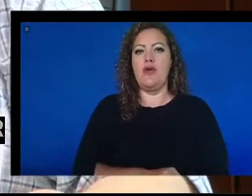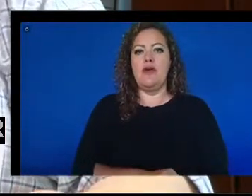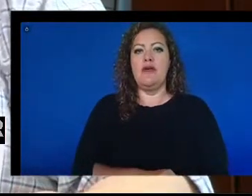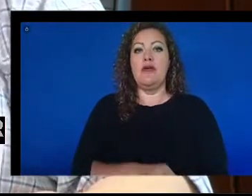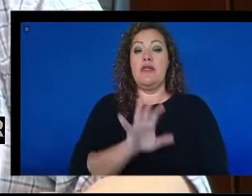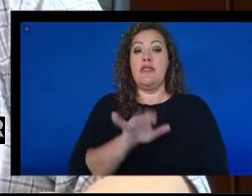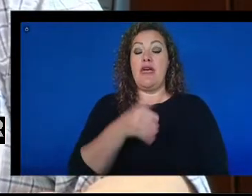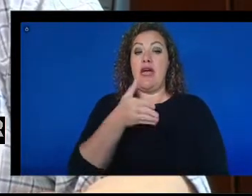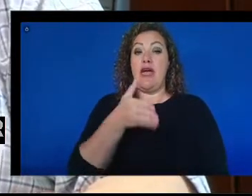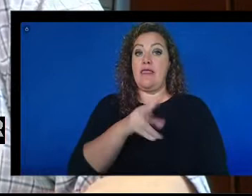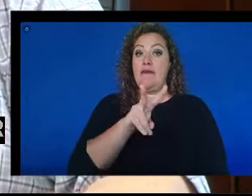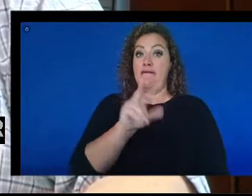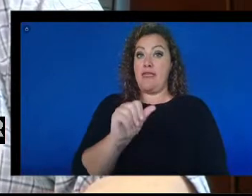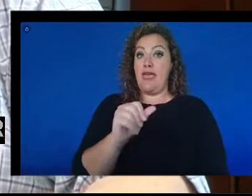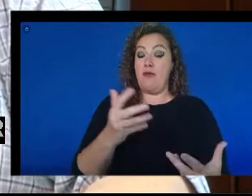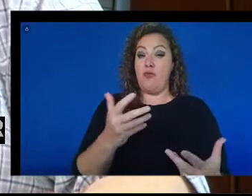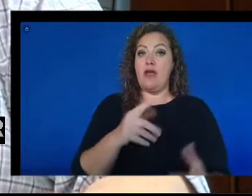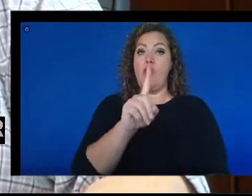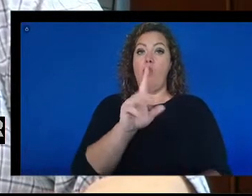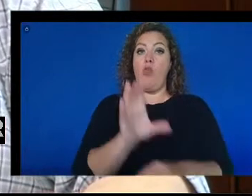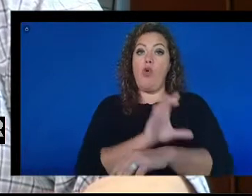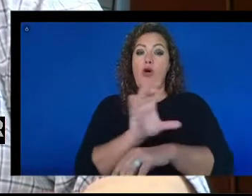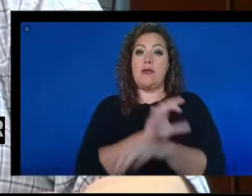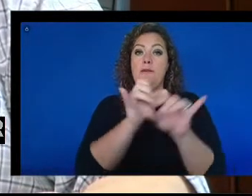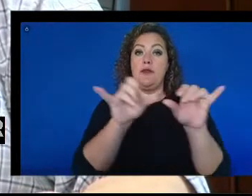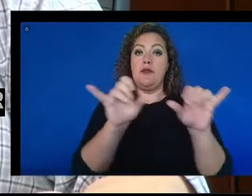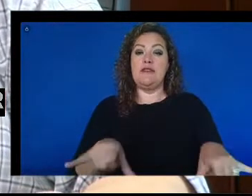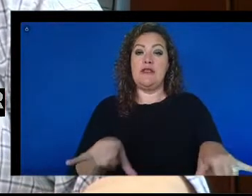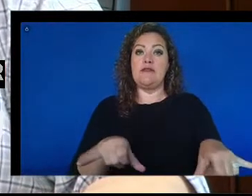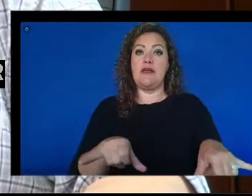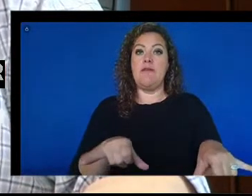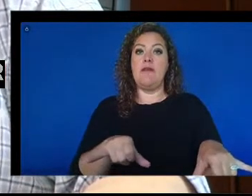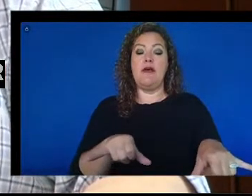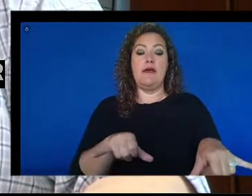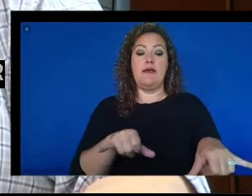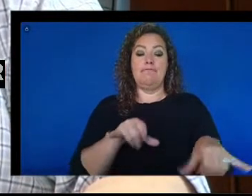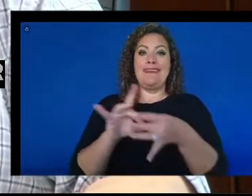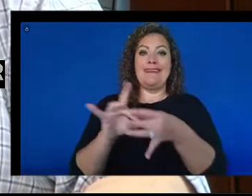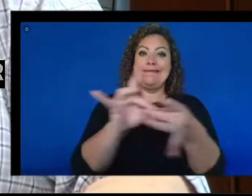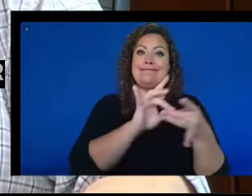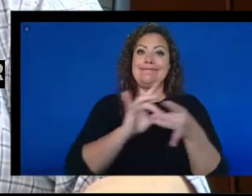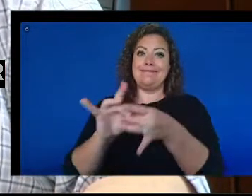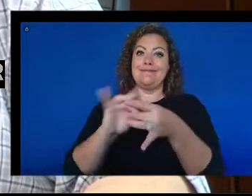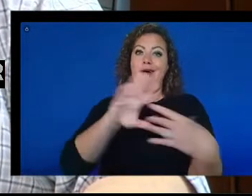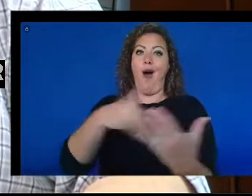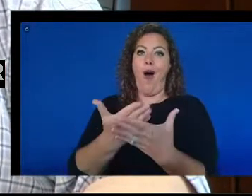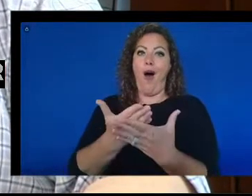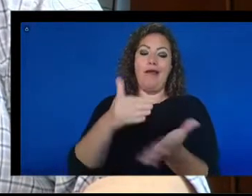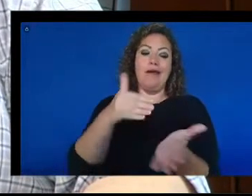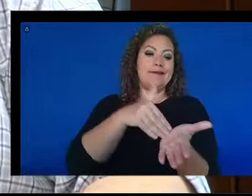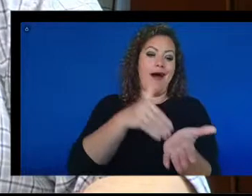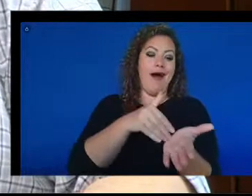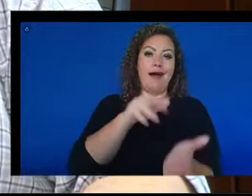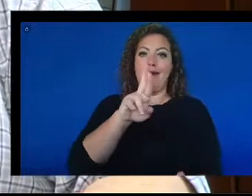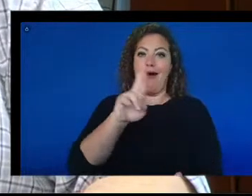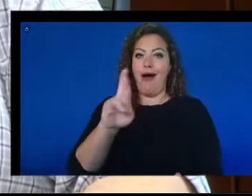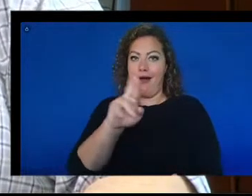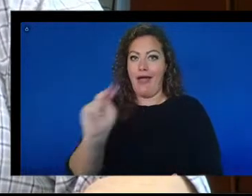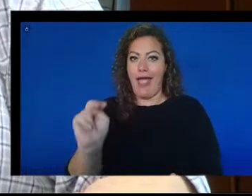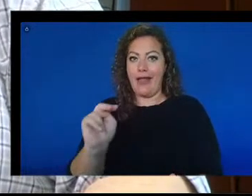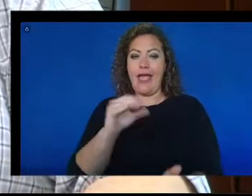the VA is that one computer system is looked at by all, including docs, RNs, and medical staff.